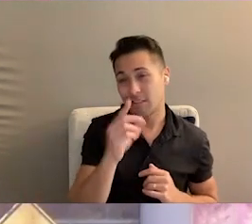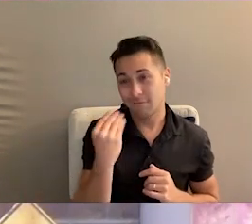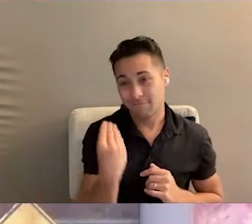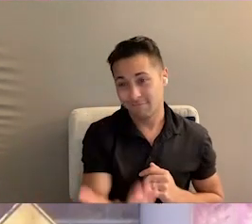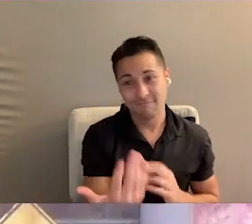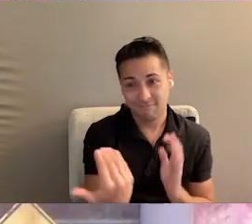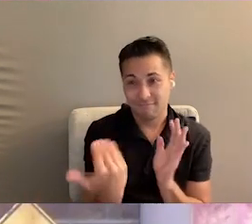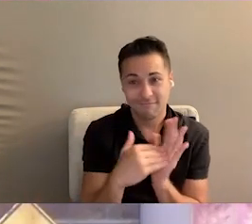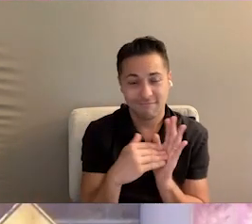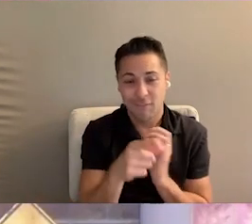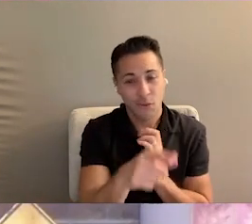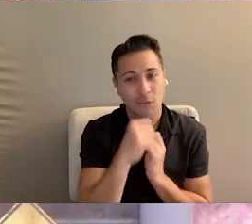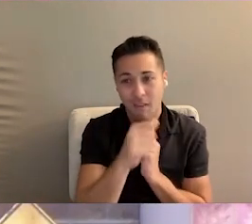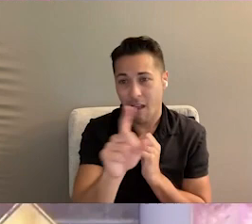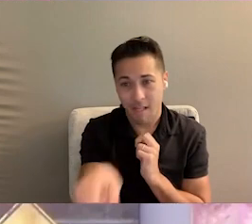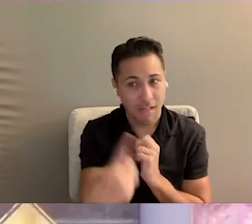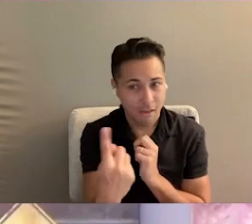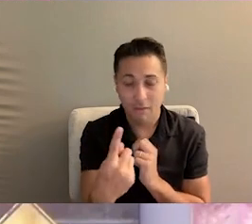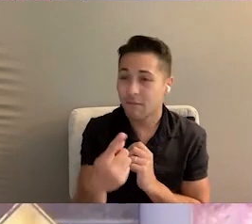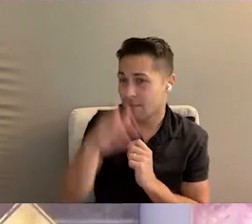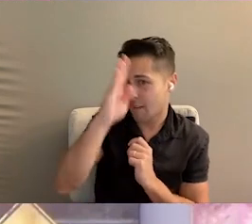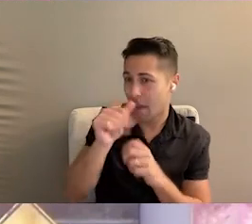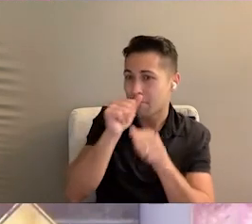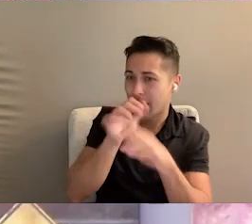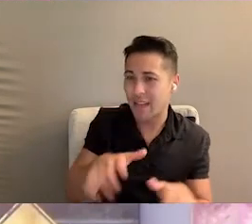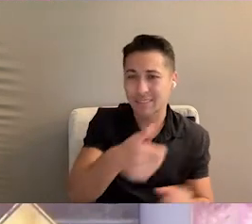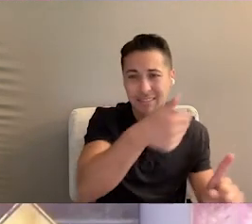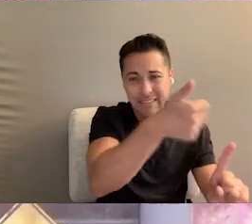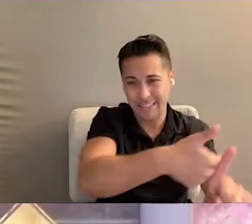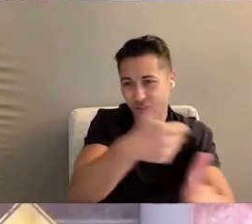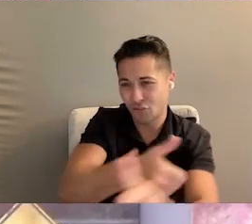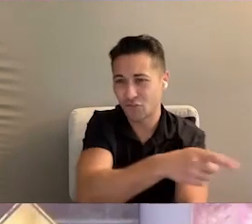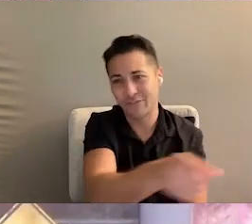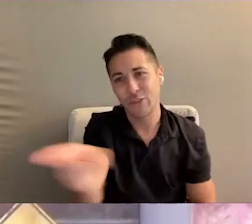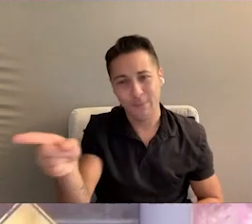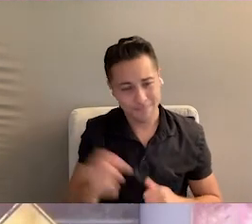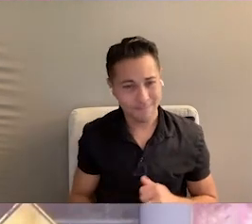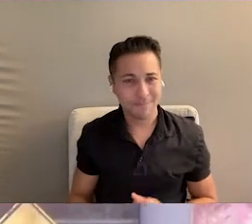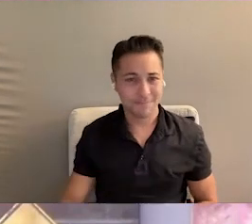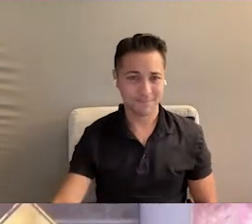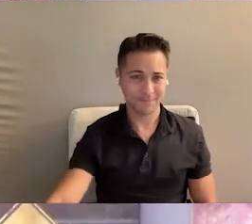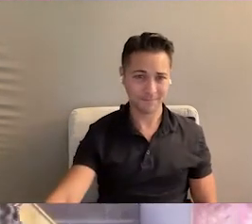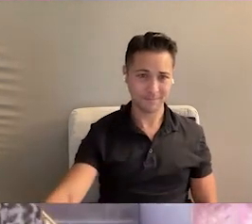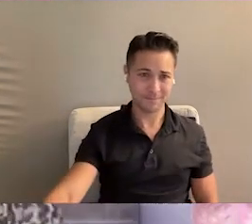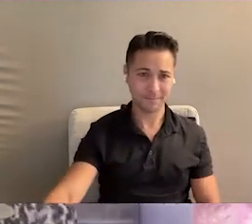And all I can say again, you are not alone. And may God bless each and every one of you.